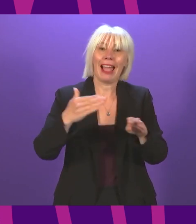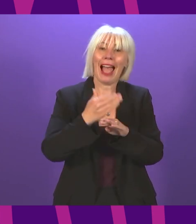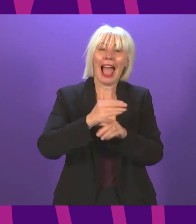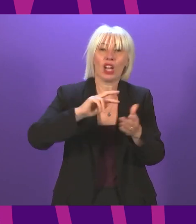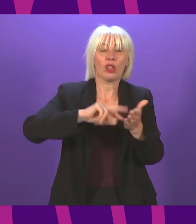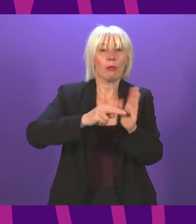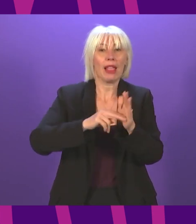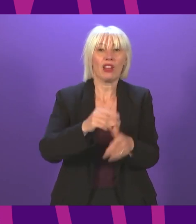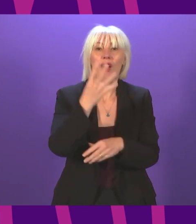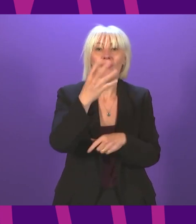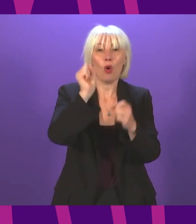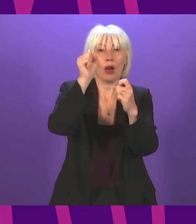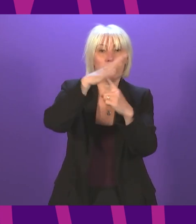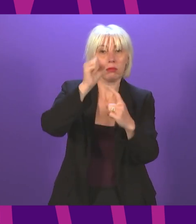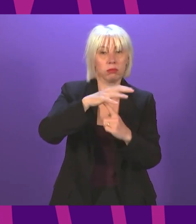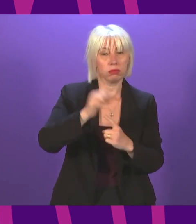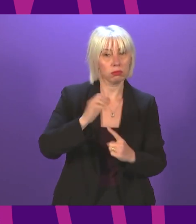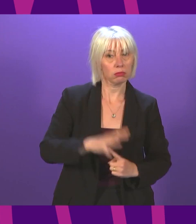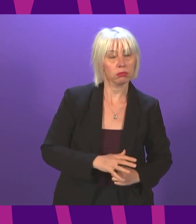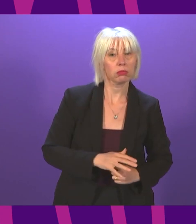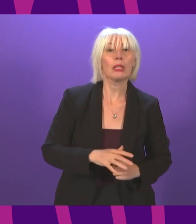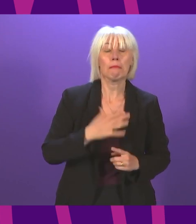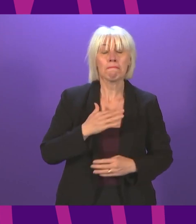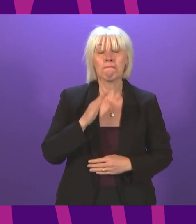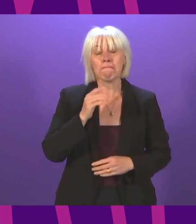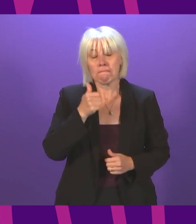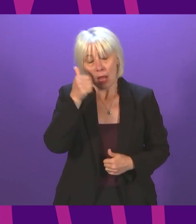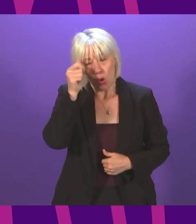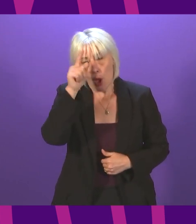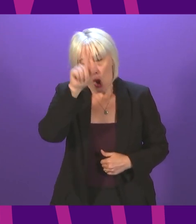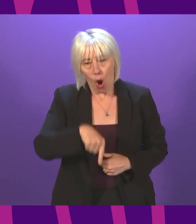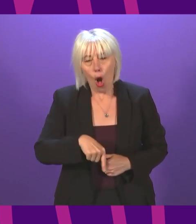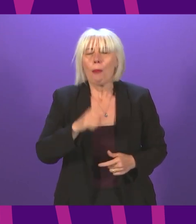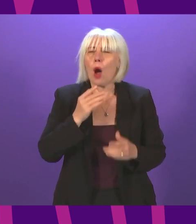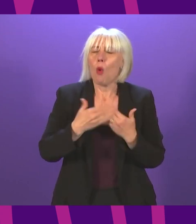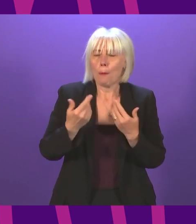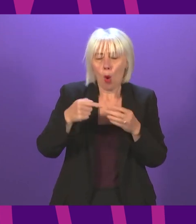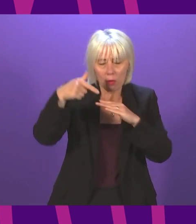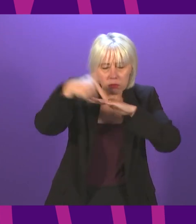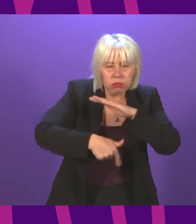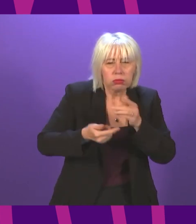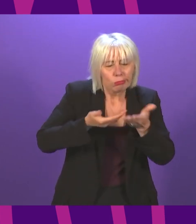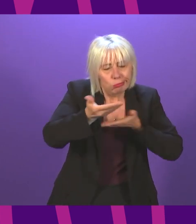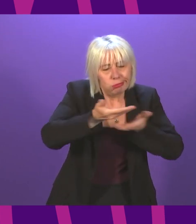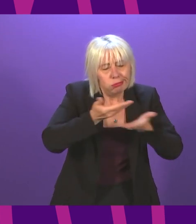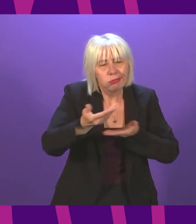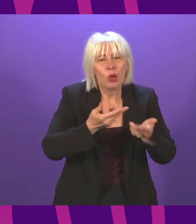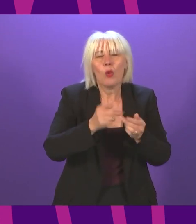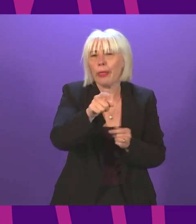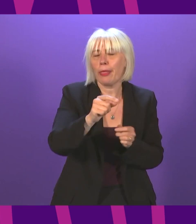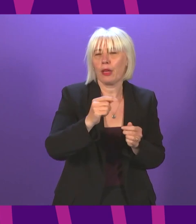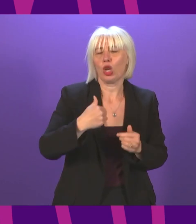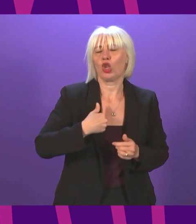recommendations. I do broadly have sympathy with all of them, but we want to discuss them in detail with Chest, Heart and Stroke Scotland, which is